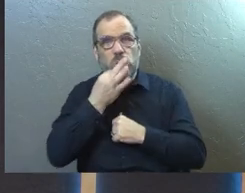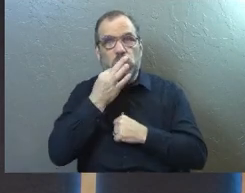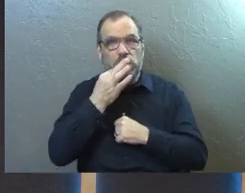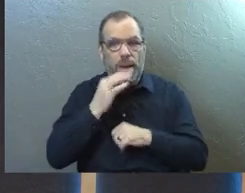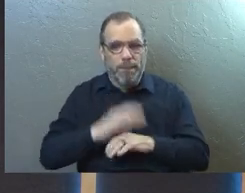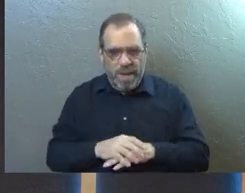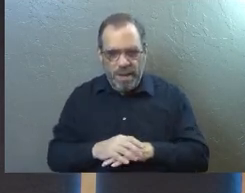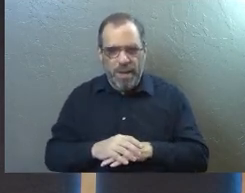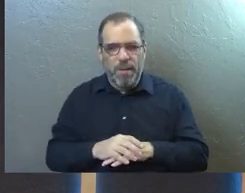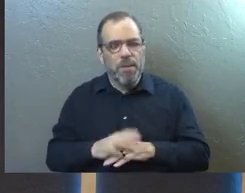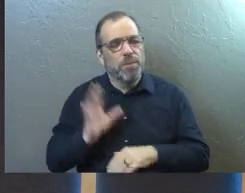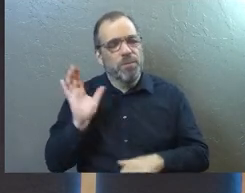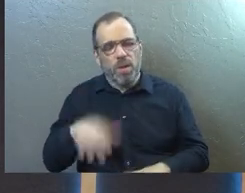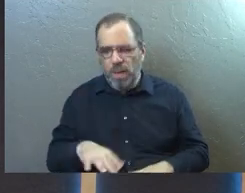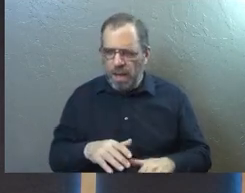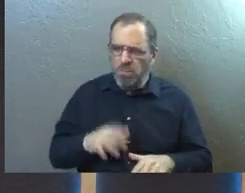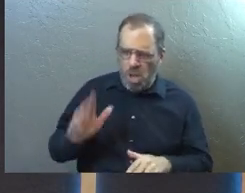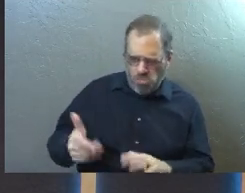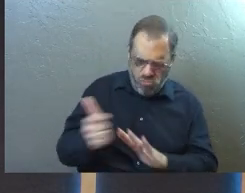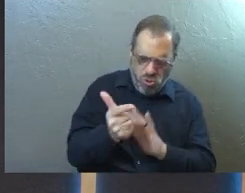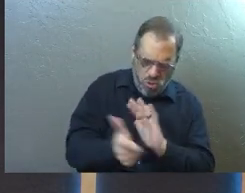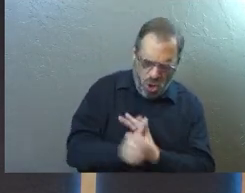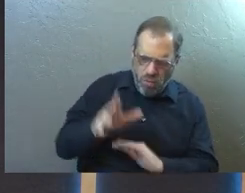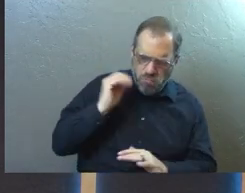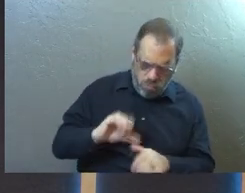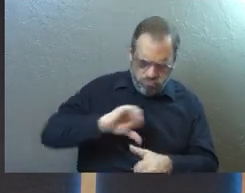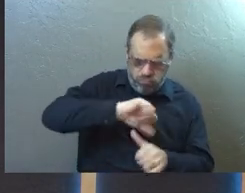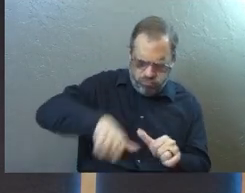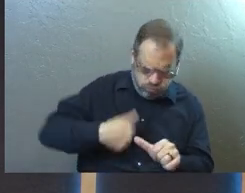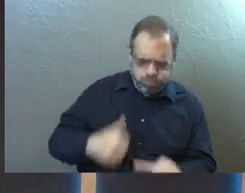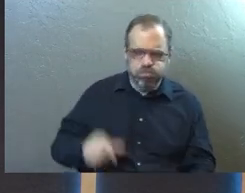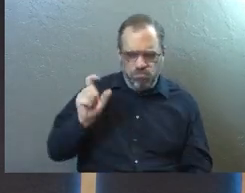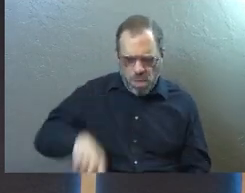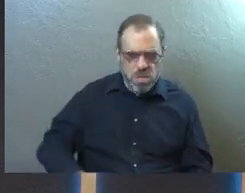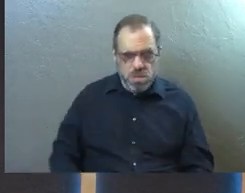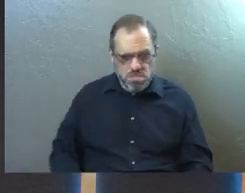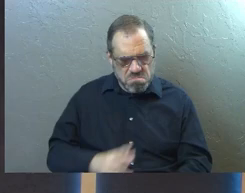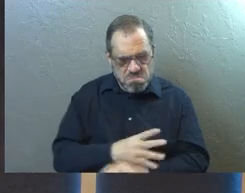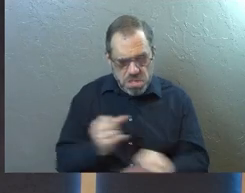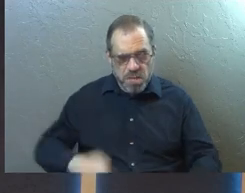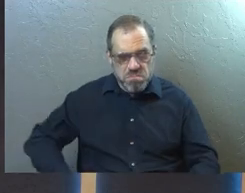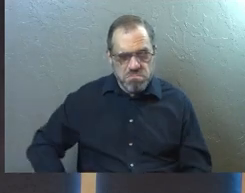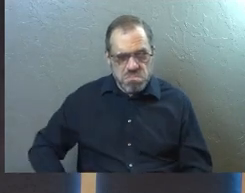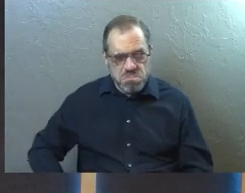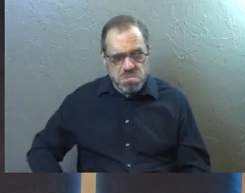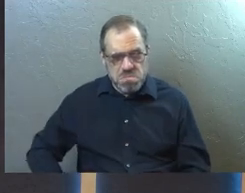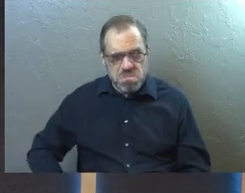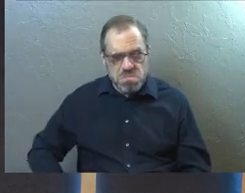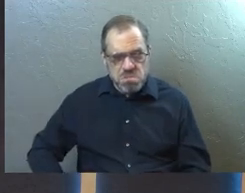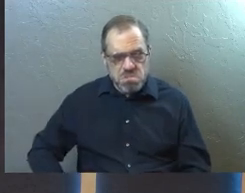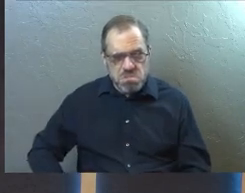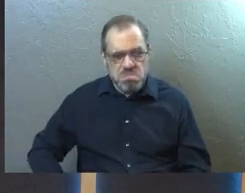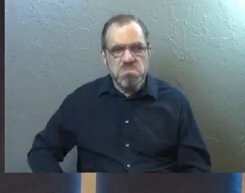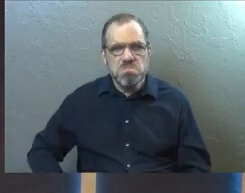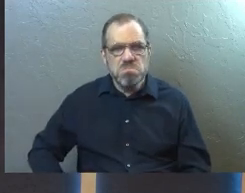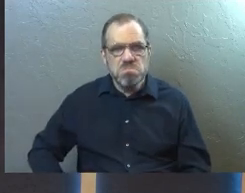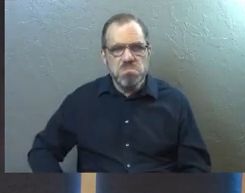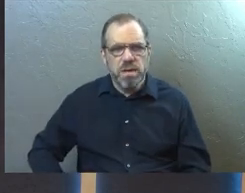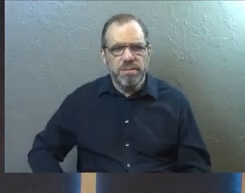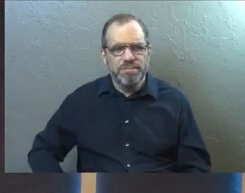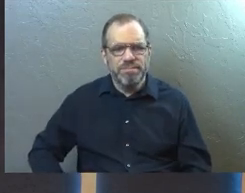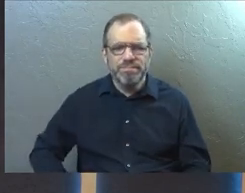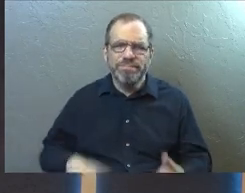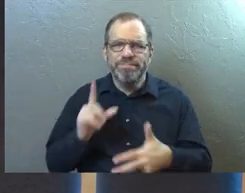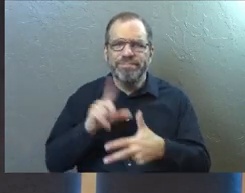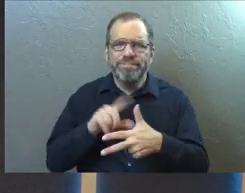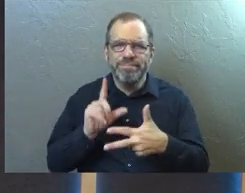But they chime in and say, you need to follow the laws of Moses, including circumcision, to actually be saved. And I think there's three sort of